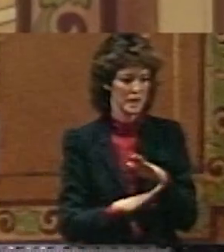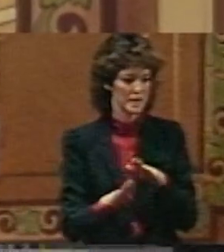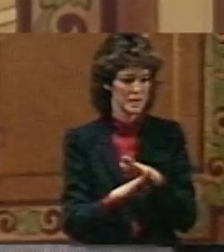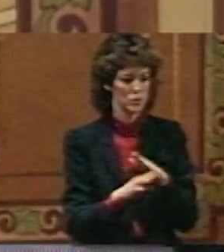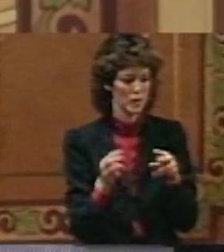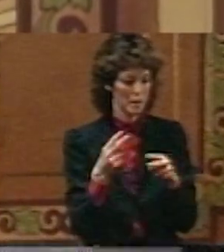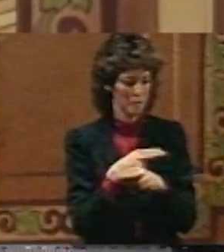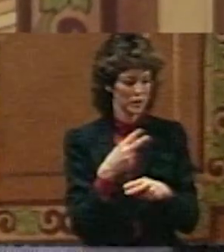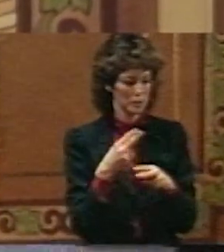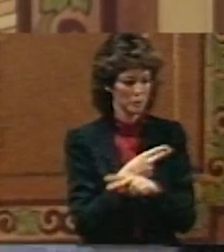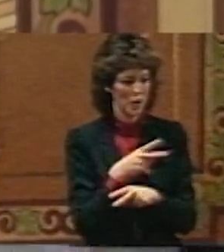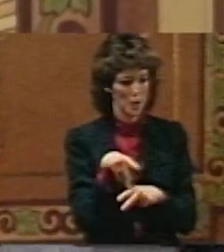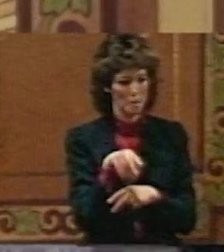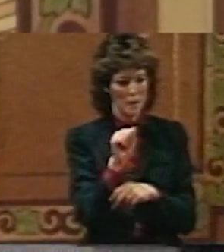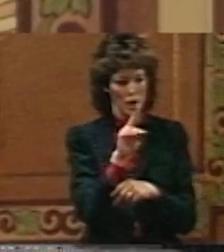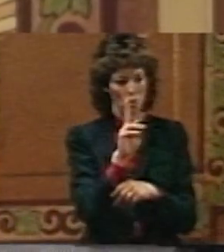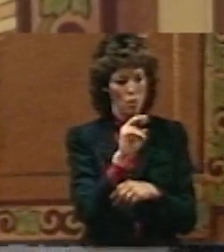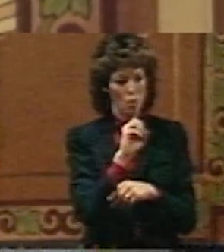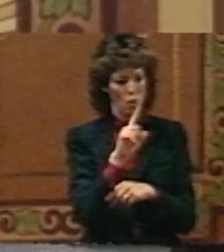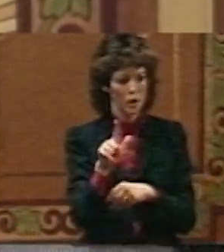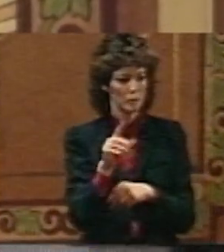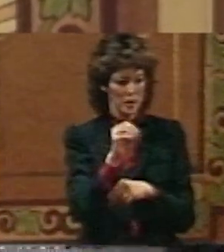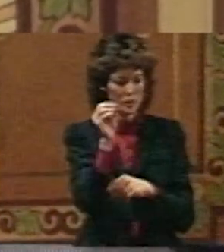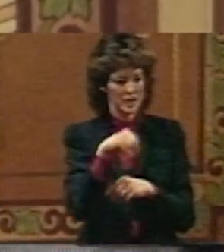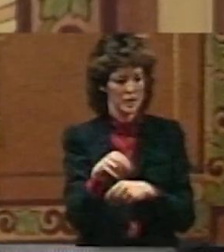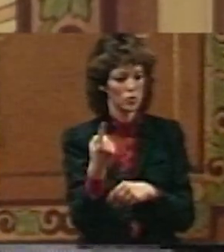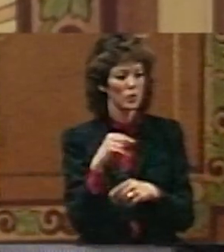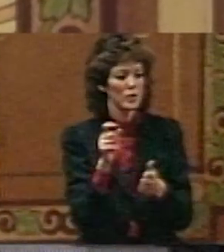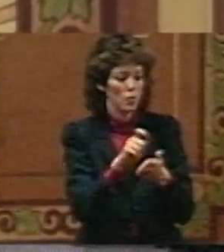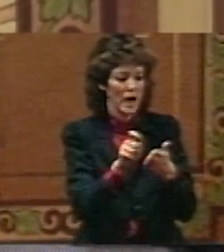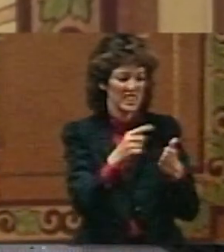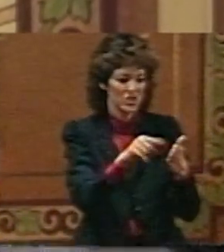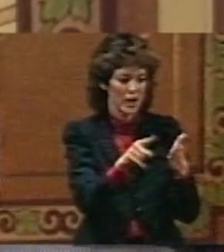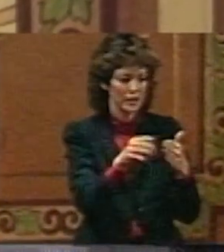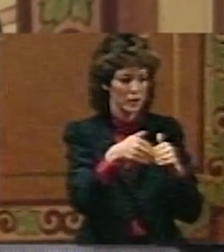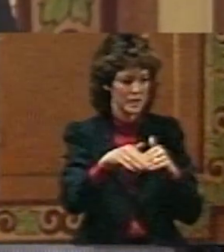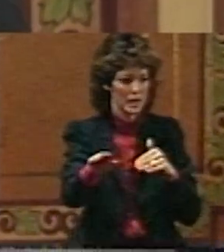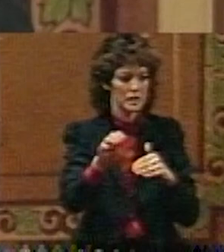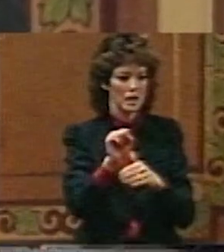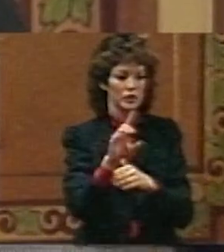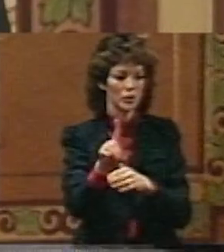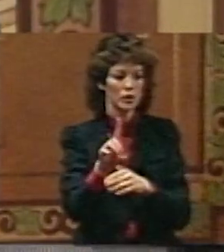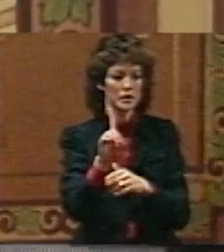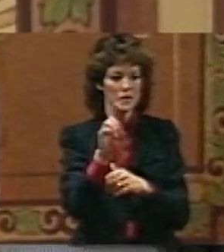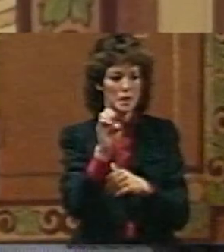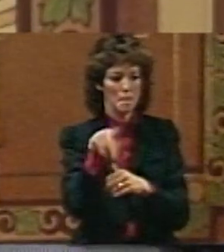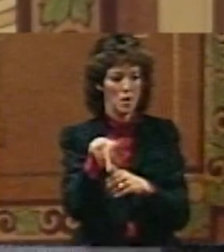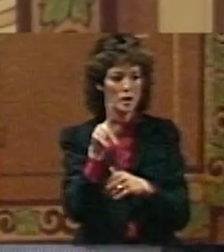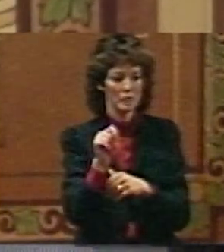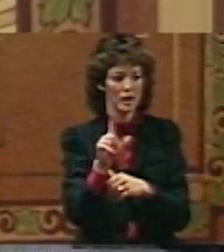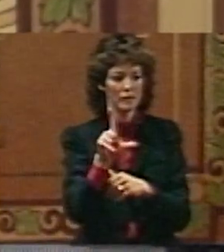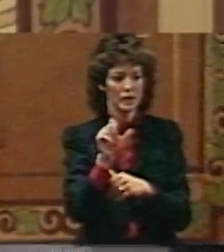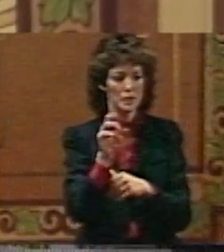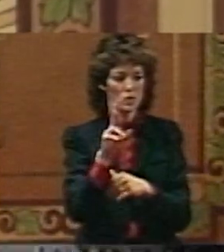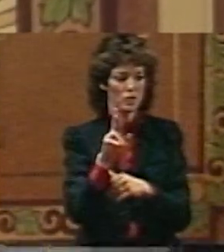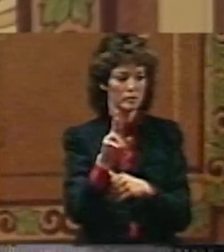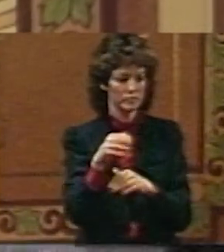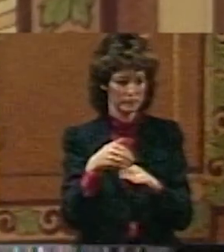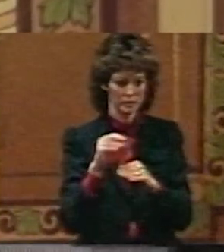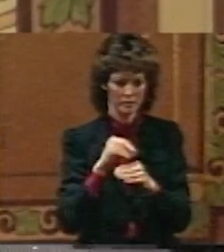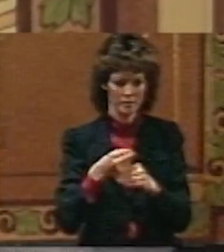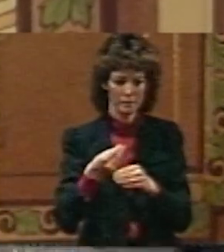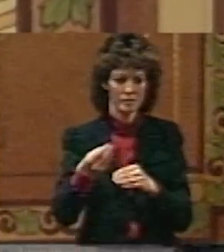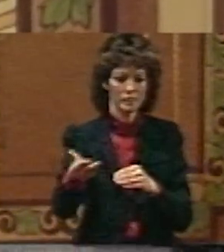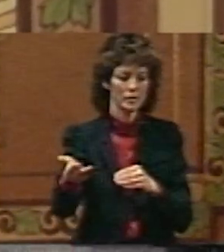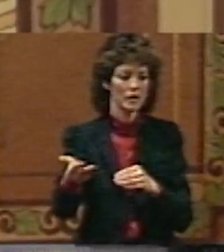our payroll by a certain percentage. We write a check, and we send it to the South Dakota Department of Labor. And the